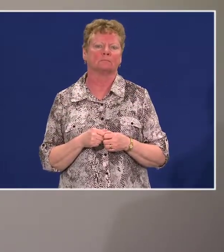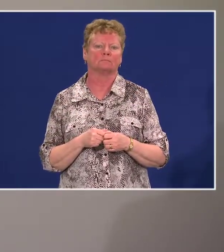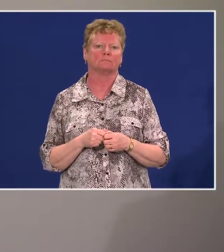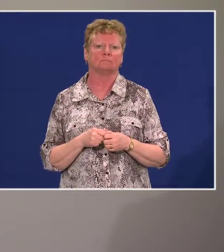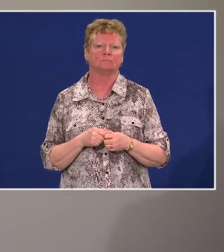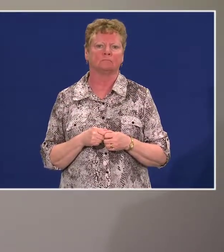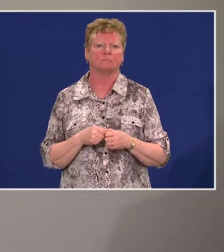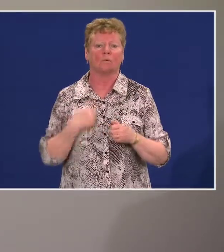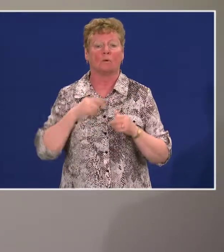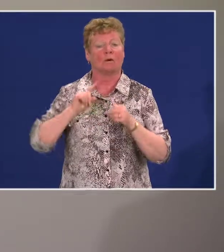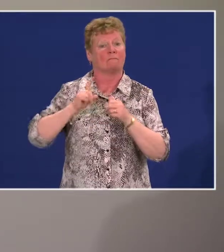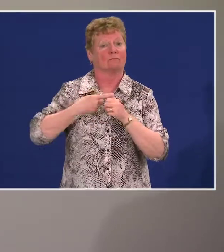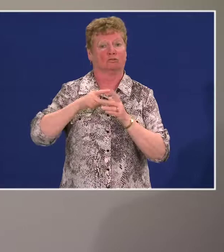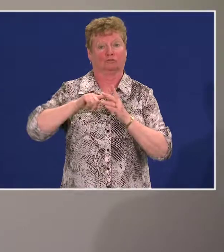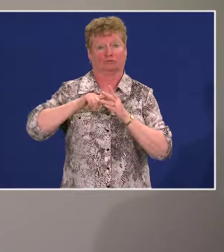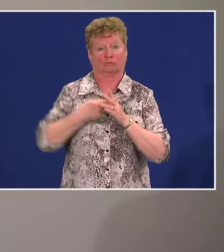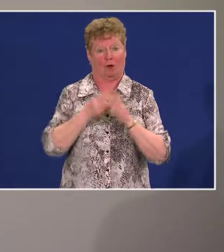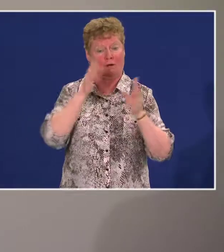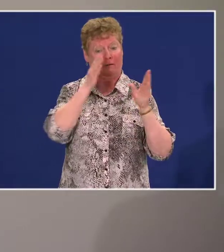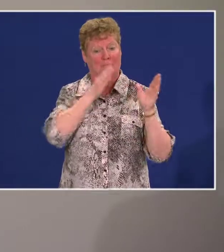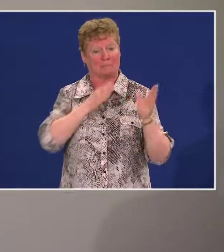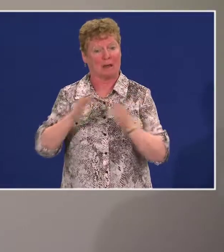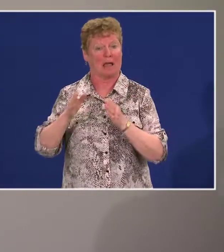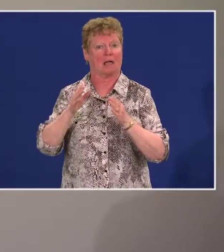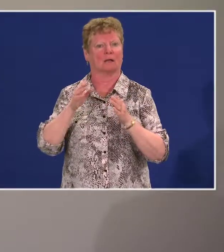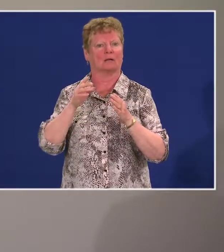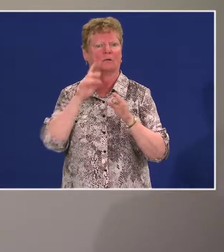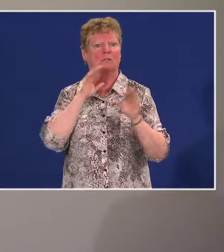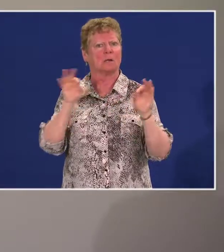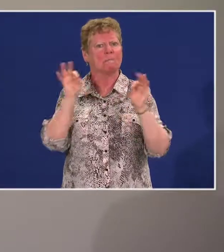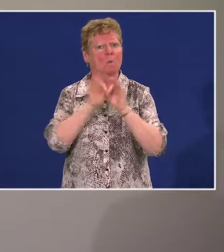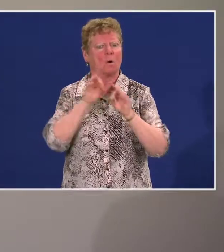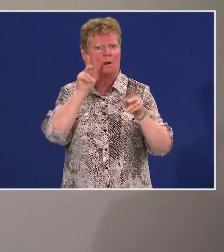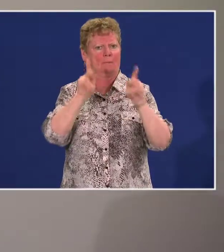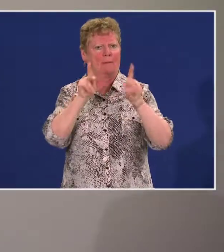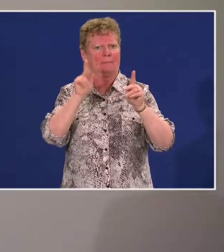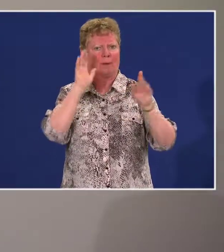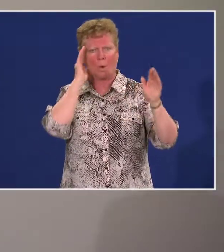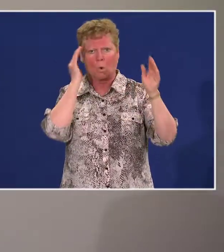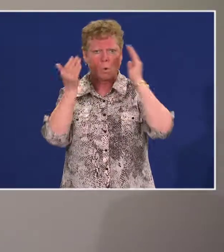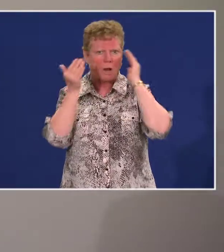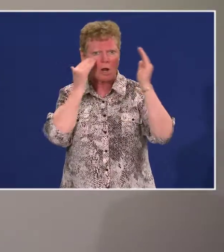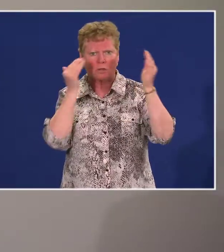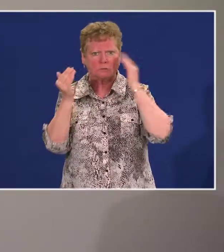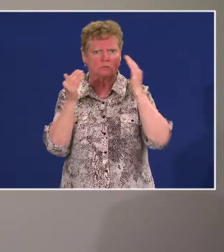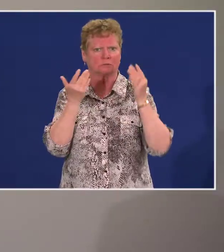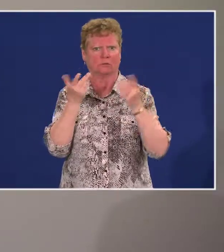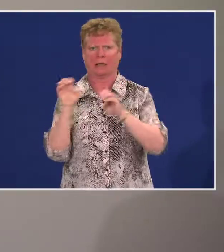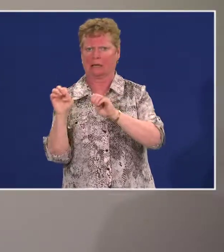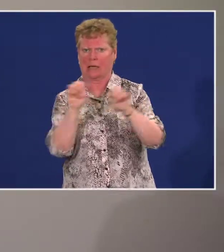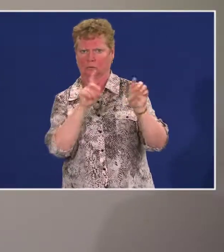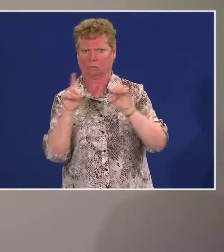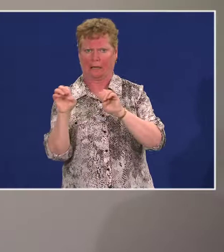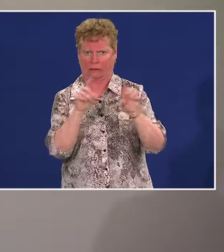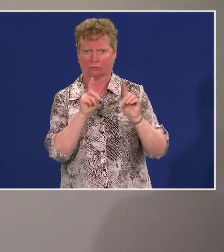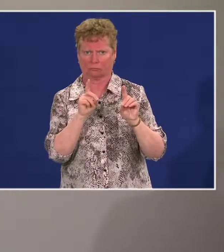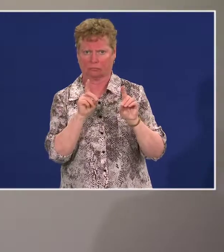when we started down this road, public education awareness was going to be a theme area, a focus area.